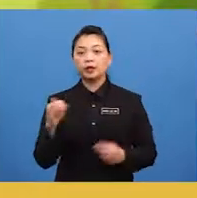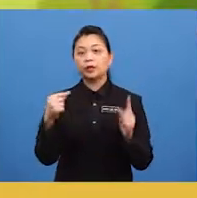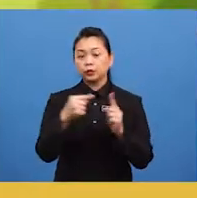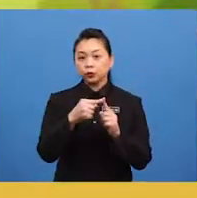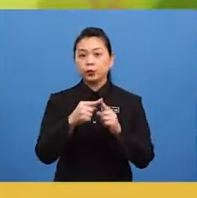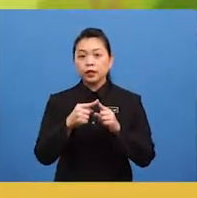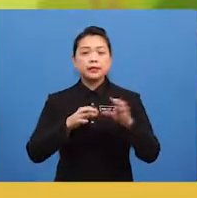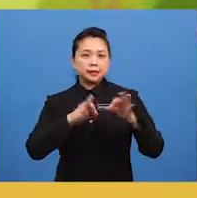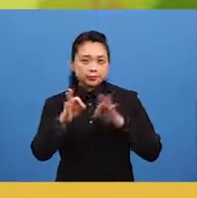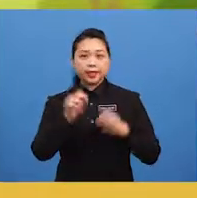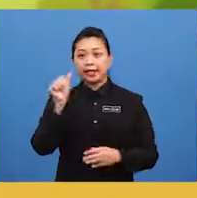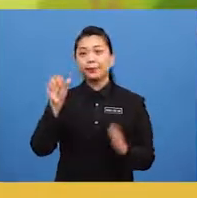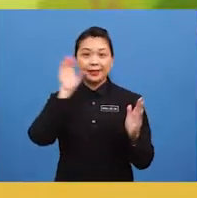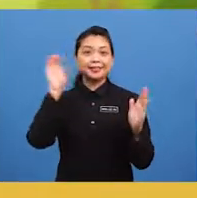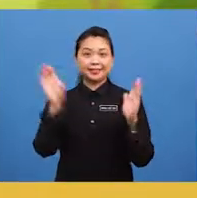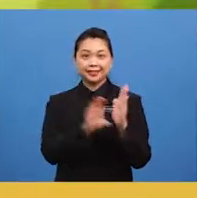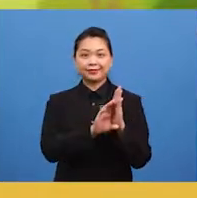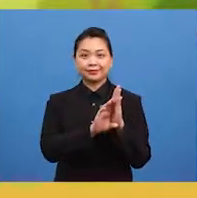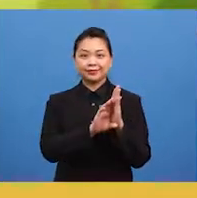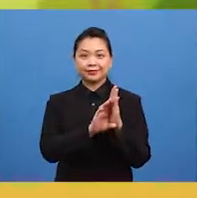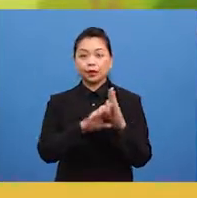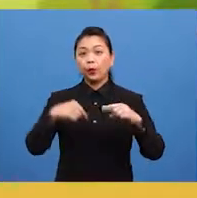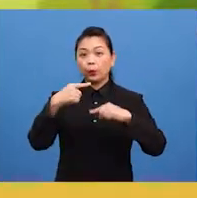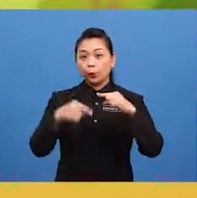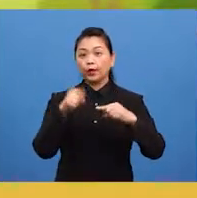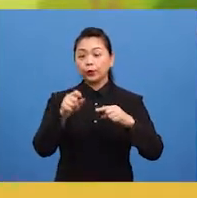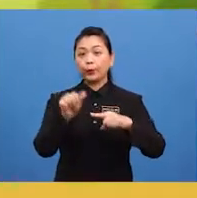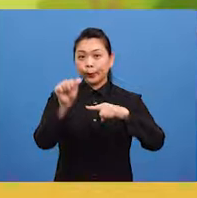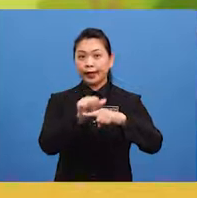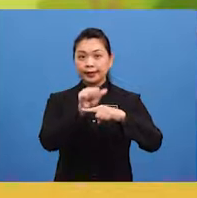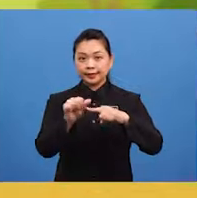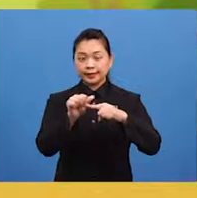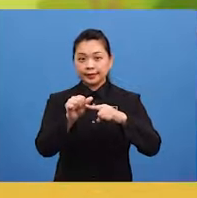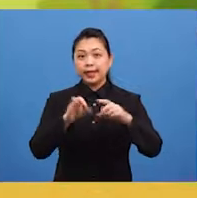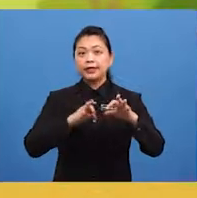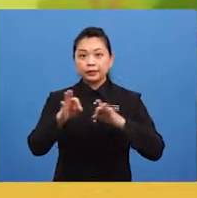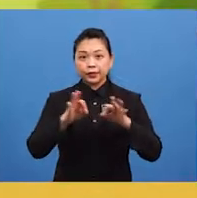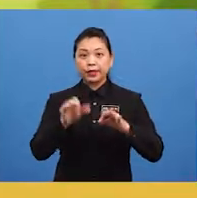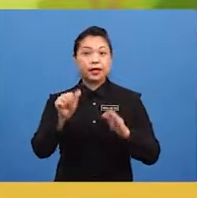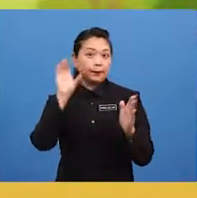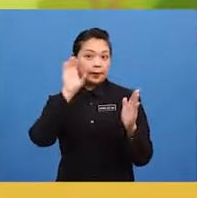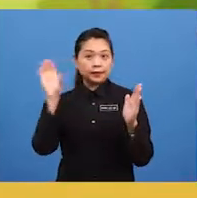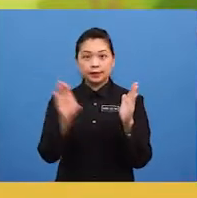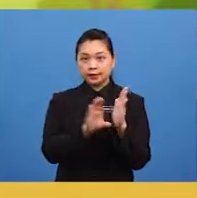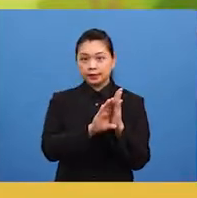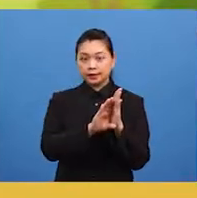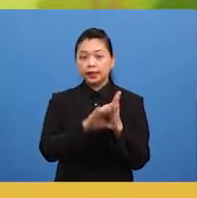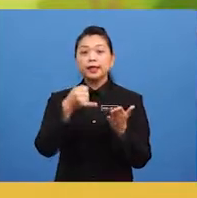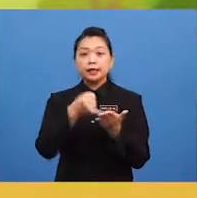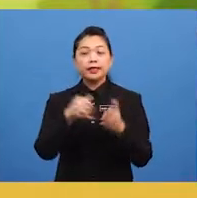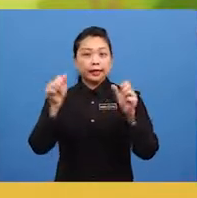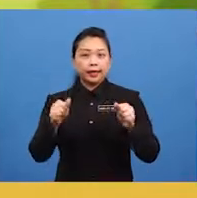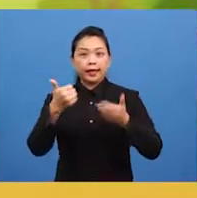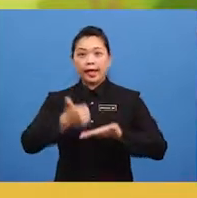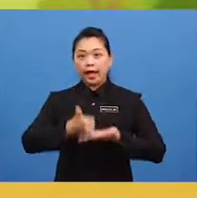describe a picture. When you practice describing a picture, it can help